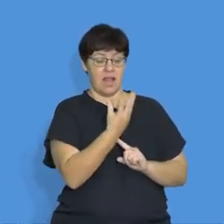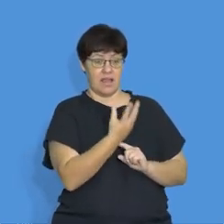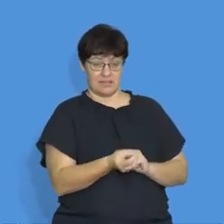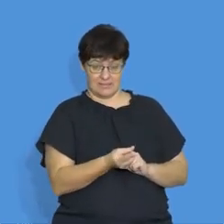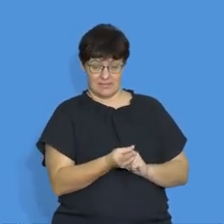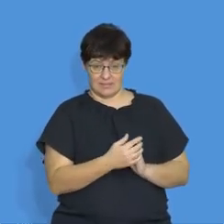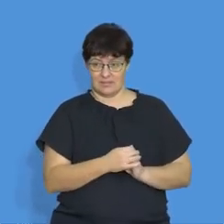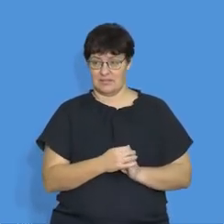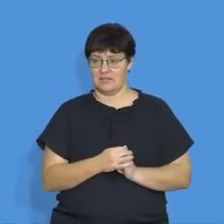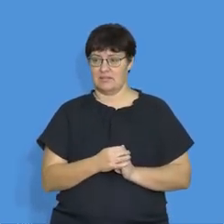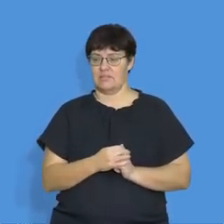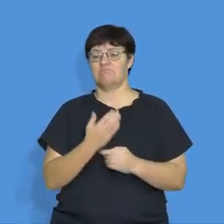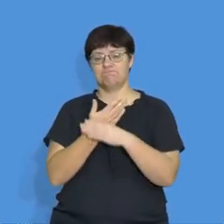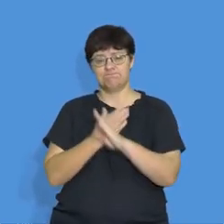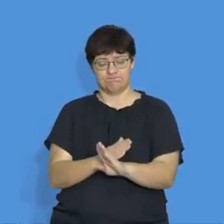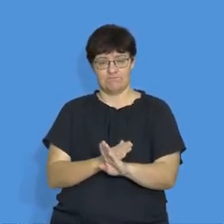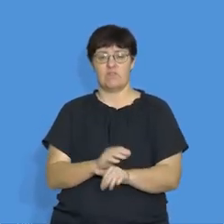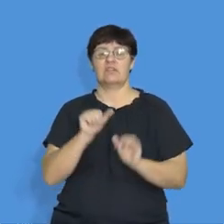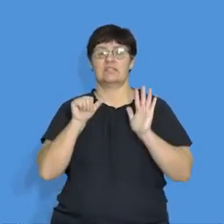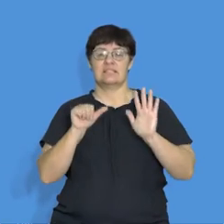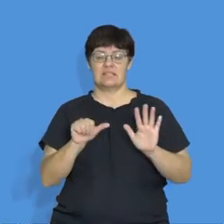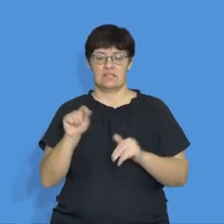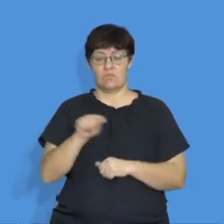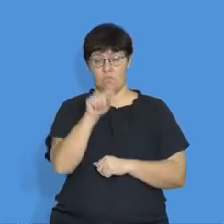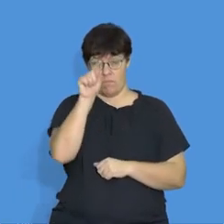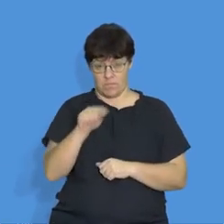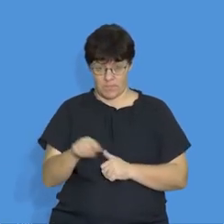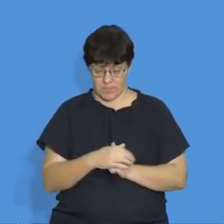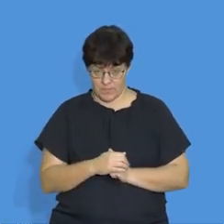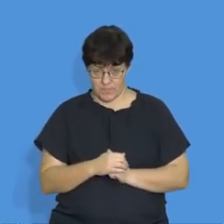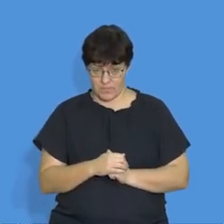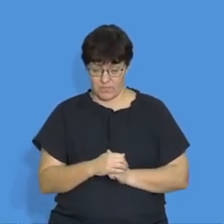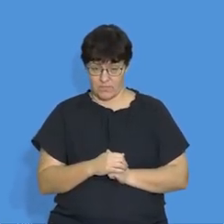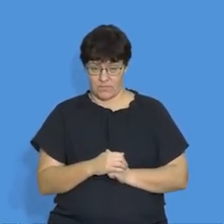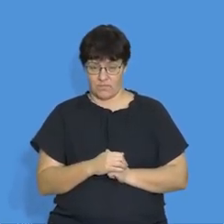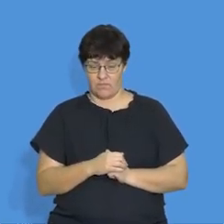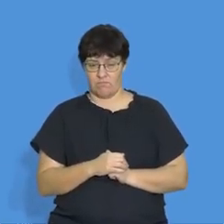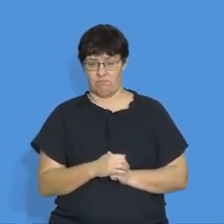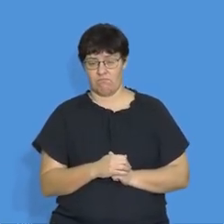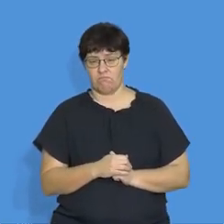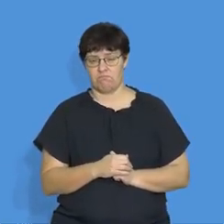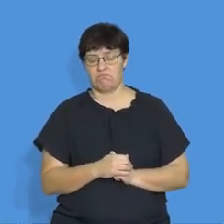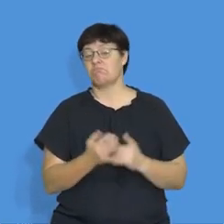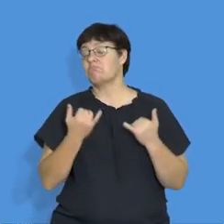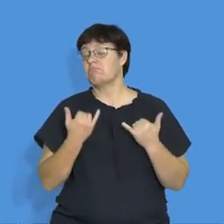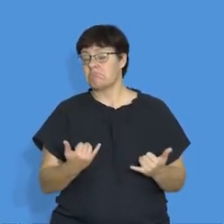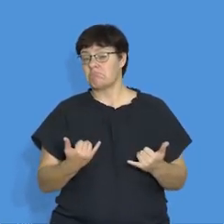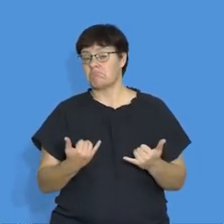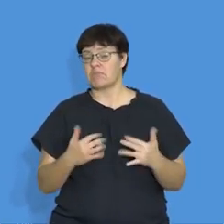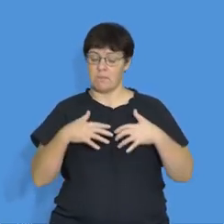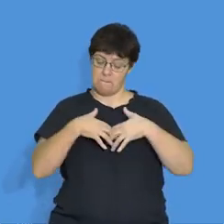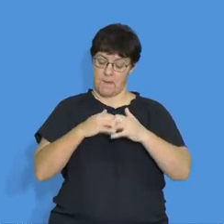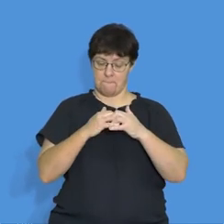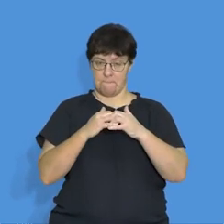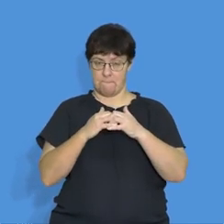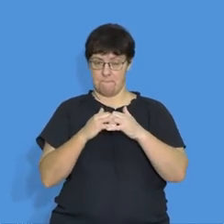light bulb with a resistance of 6-ohms, right? So we are going to set up this